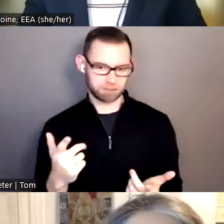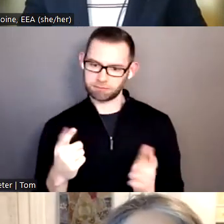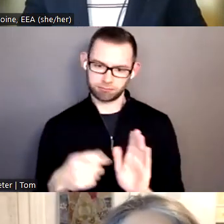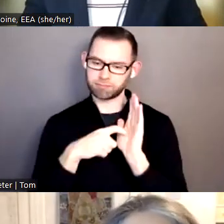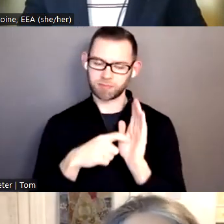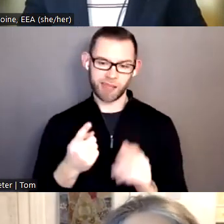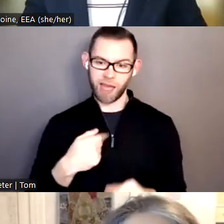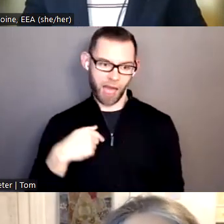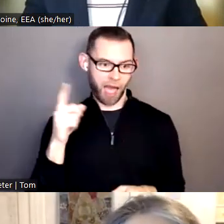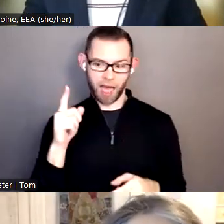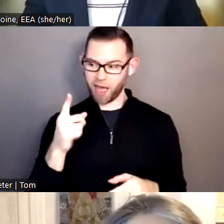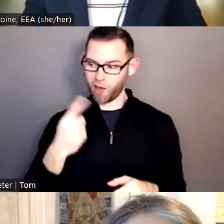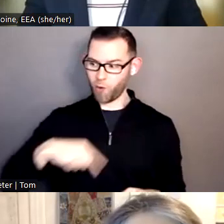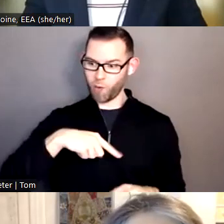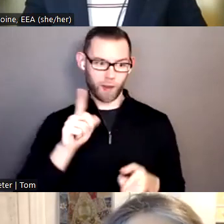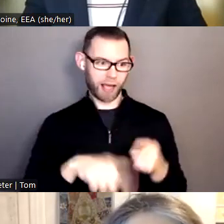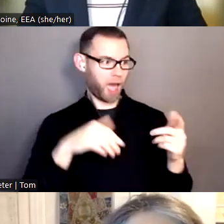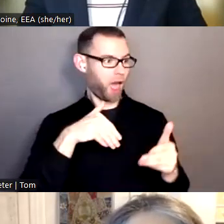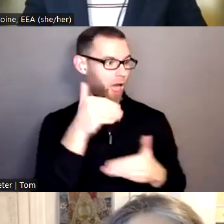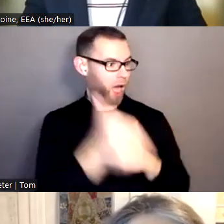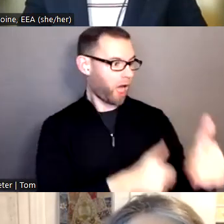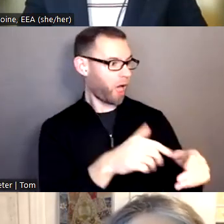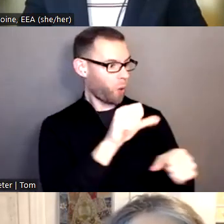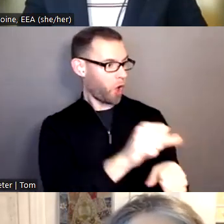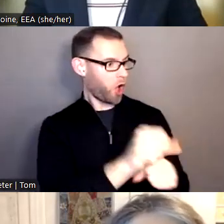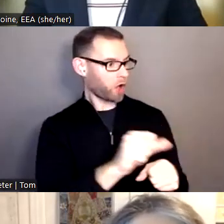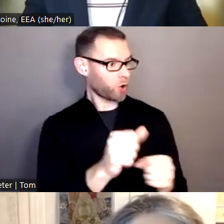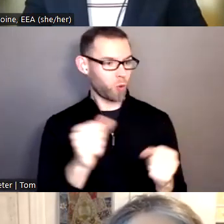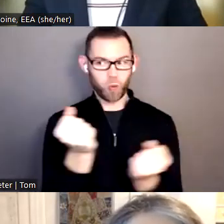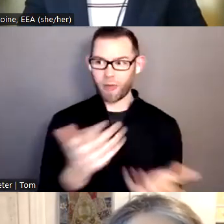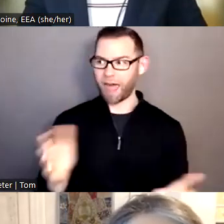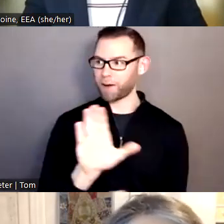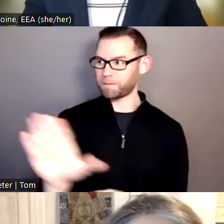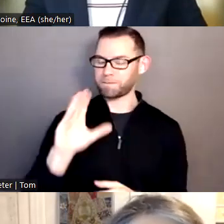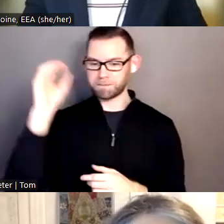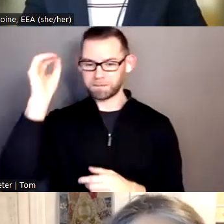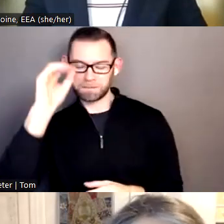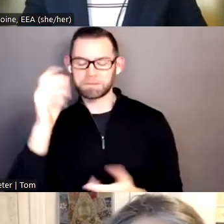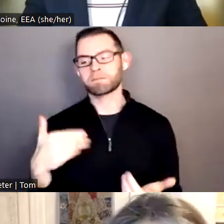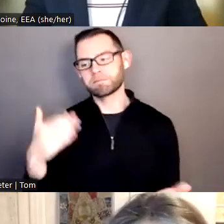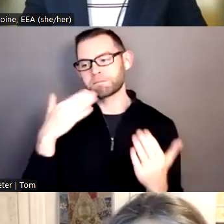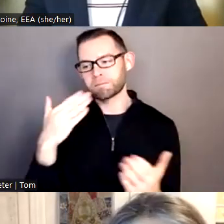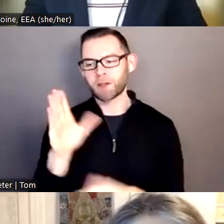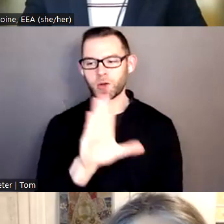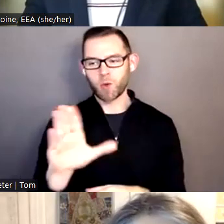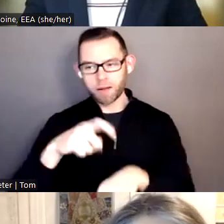you. So I'm very grateful for you giving us your time and expertise and opinions here today.